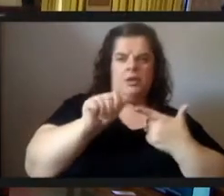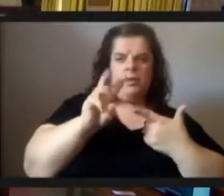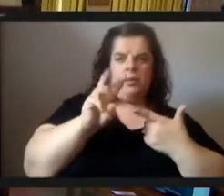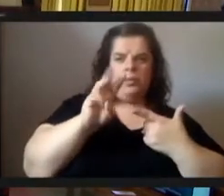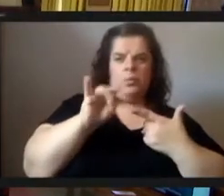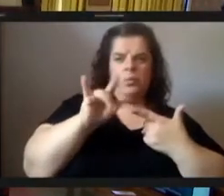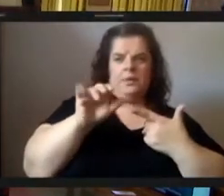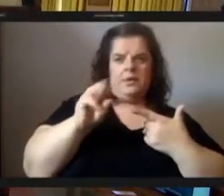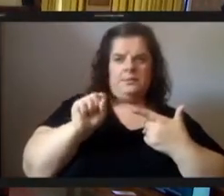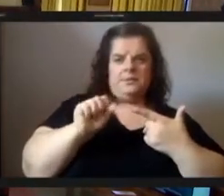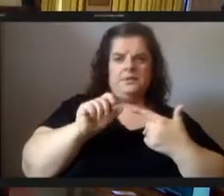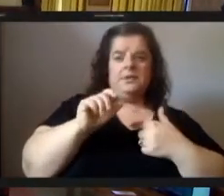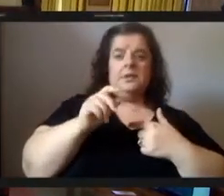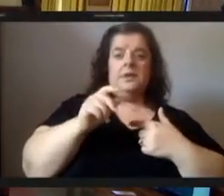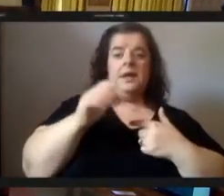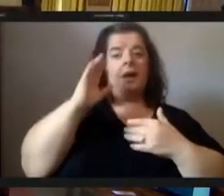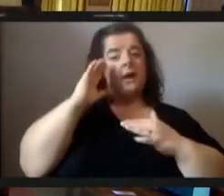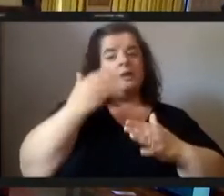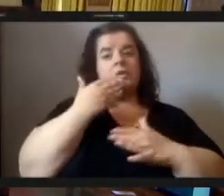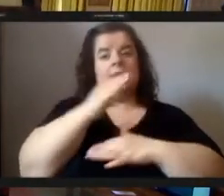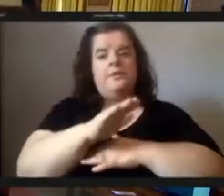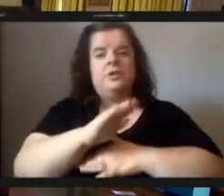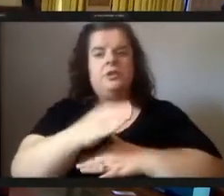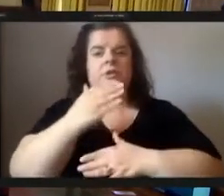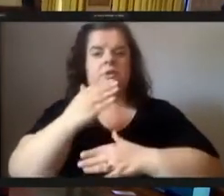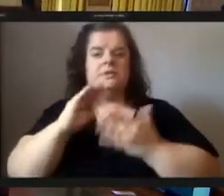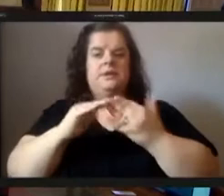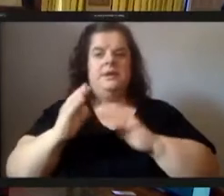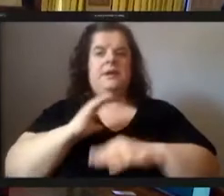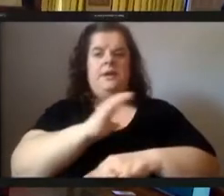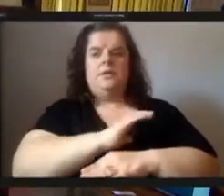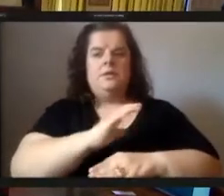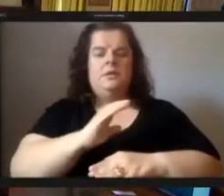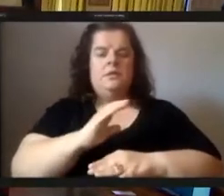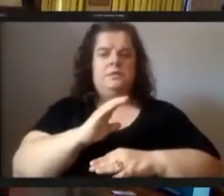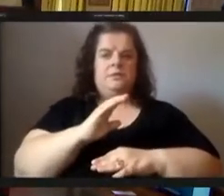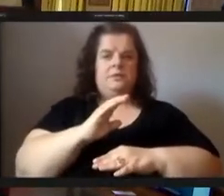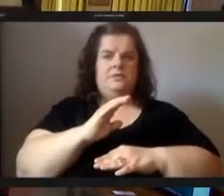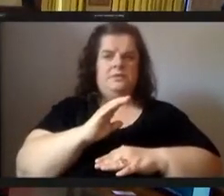good afternoon city council members and staff can you hear me